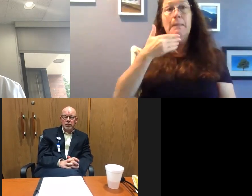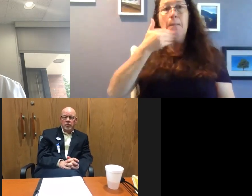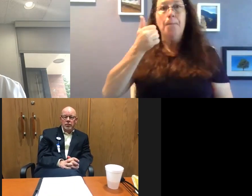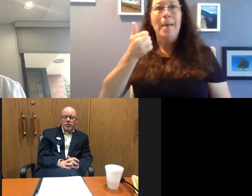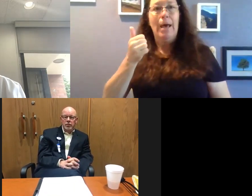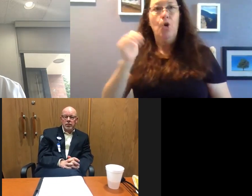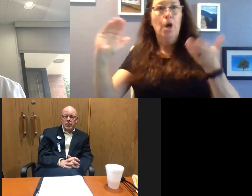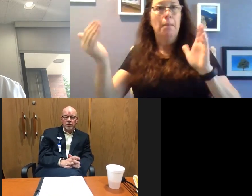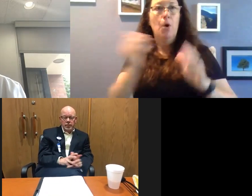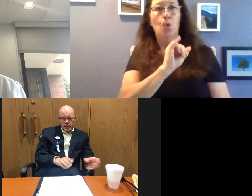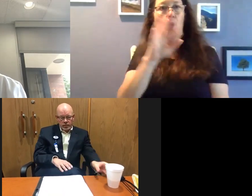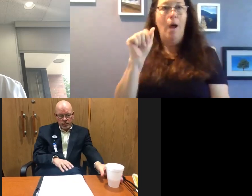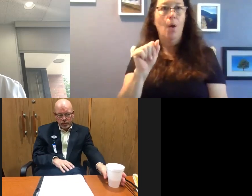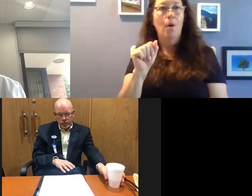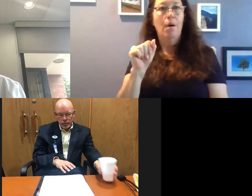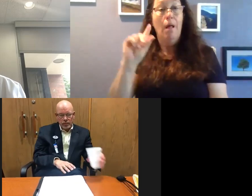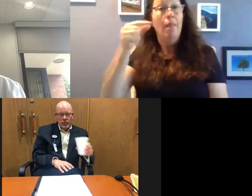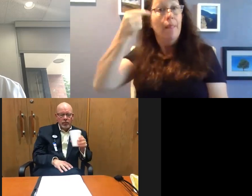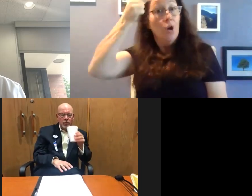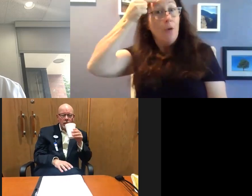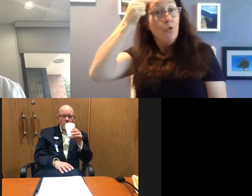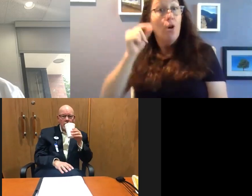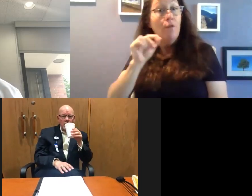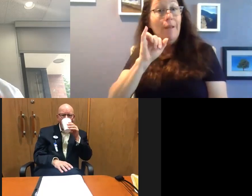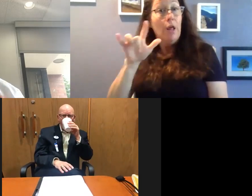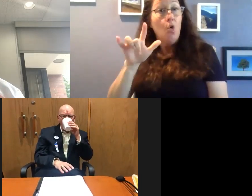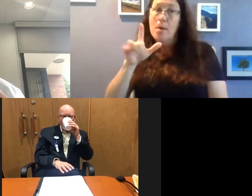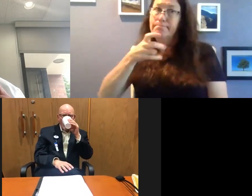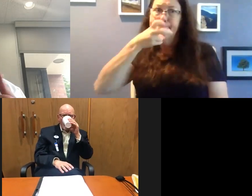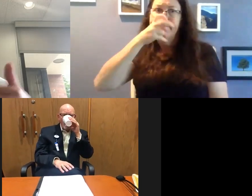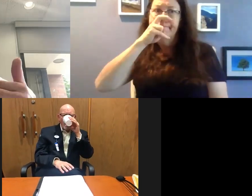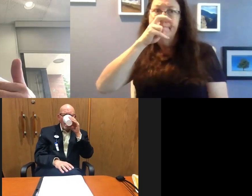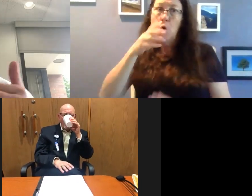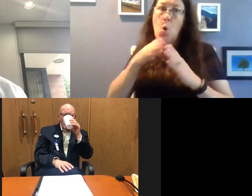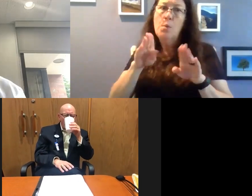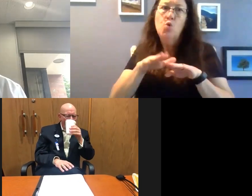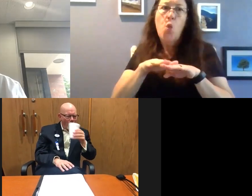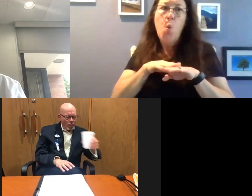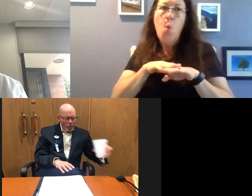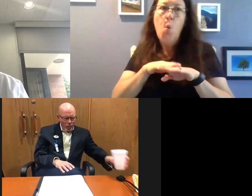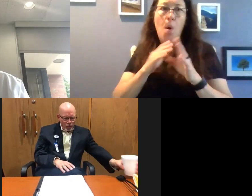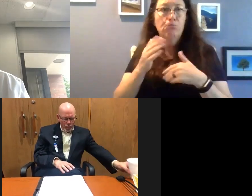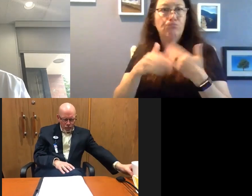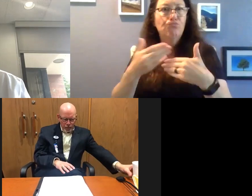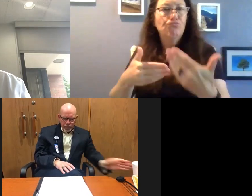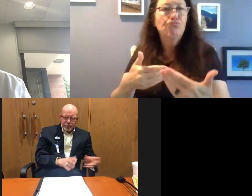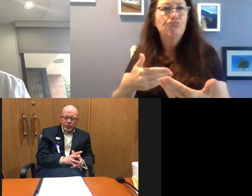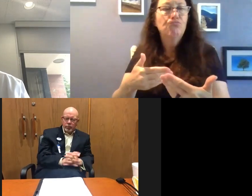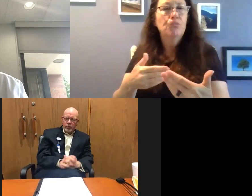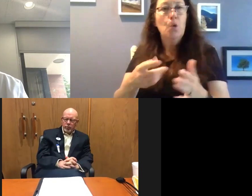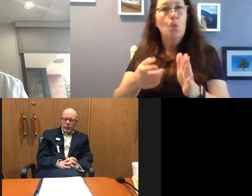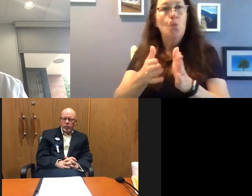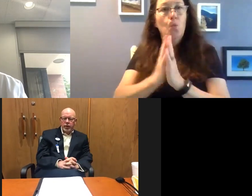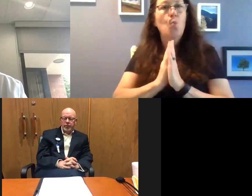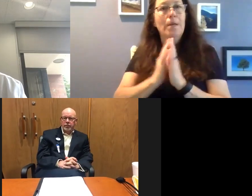Iowa right now is because Governor Pritzker has been very diligent in opening slower and in requesting